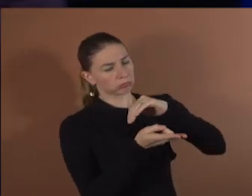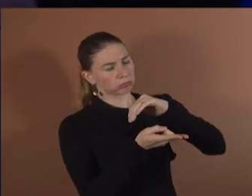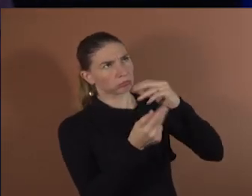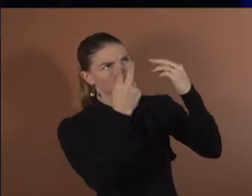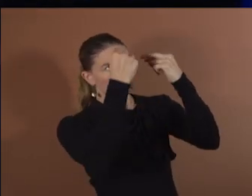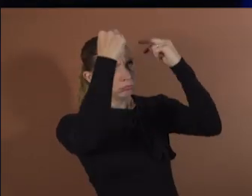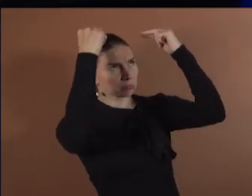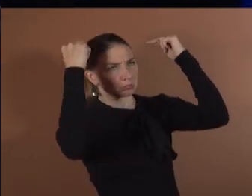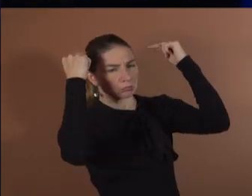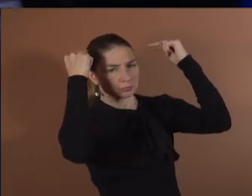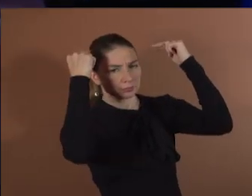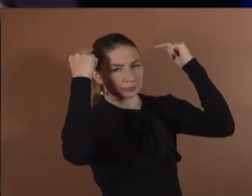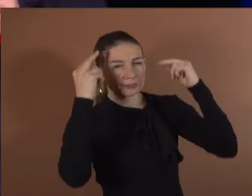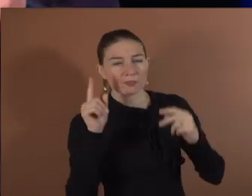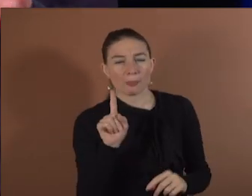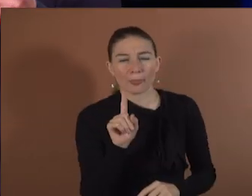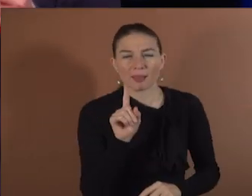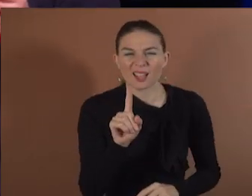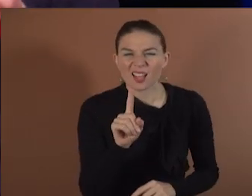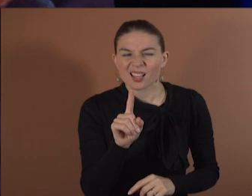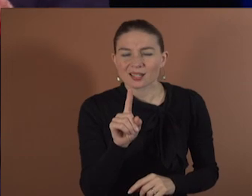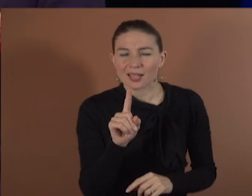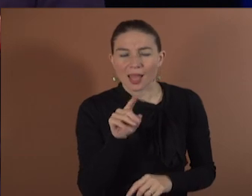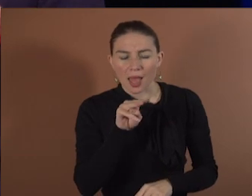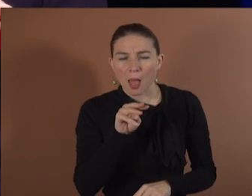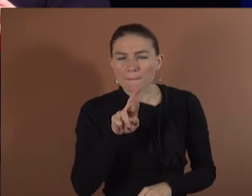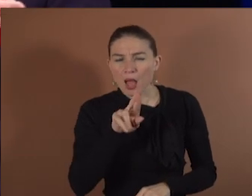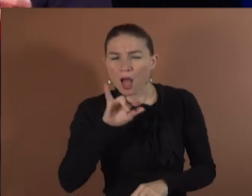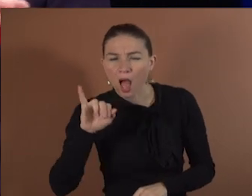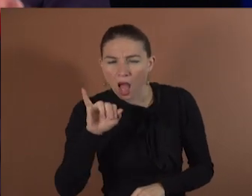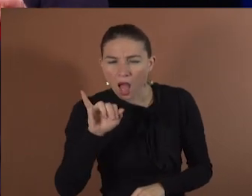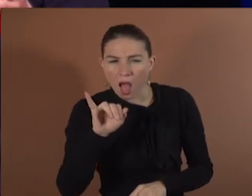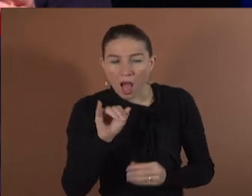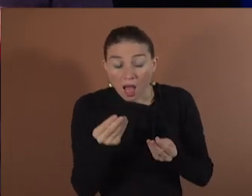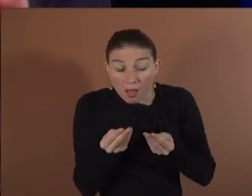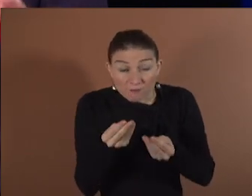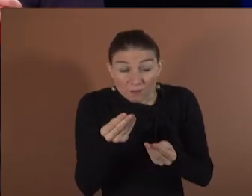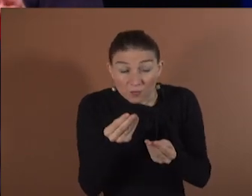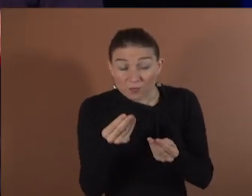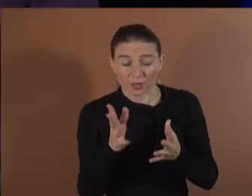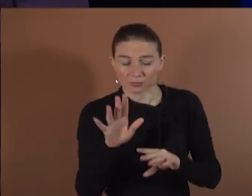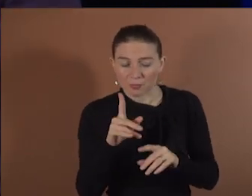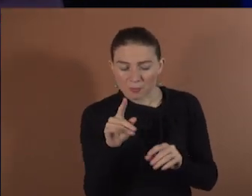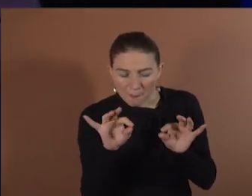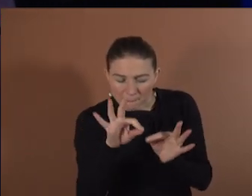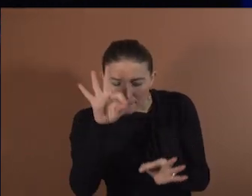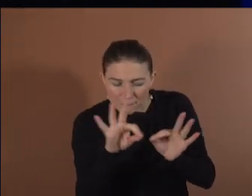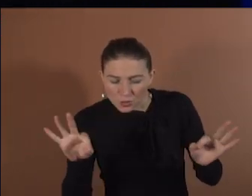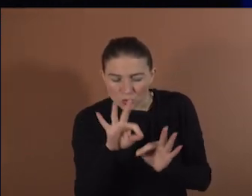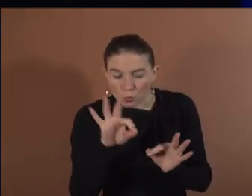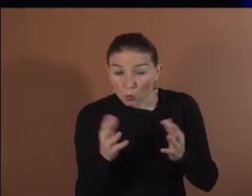What MRI measures is more related to what neurons eat and this is oxygen and glucose.